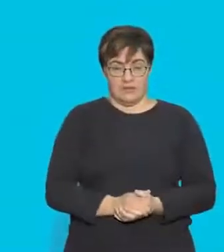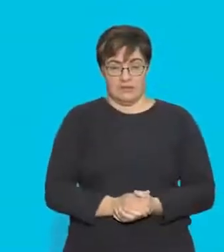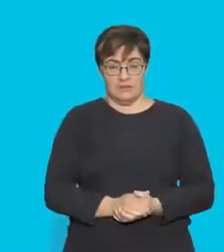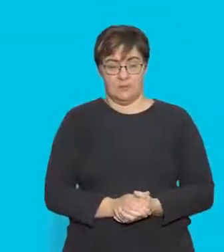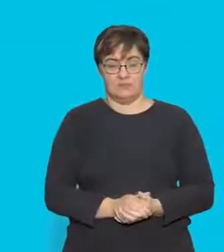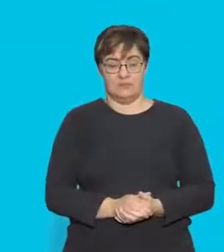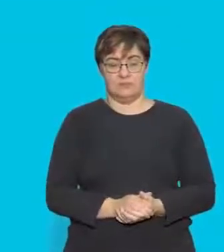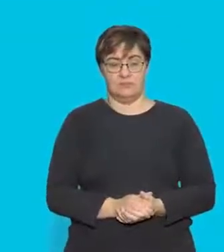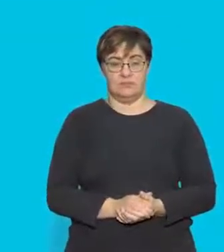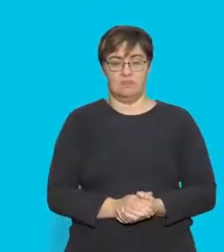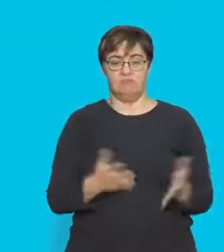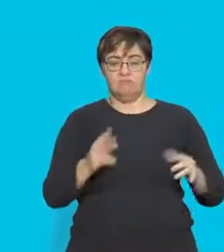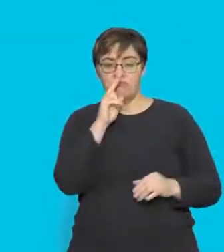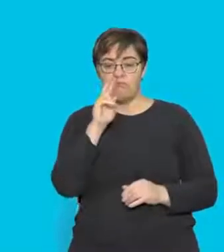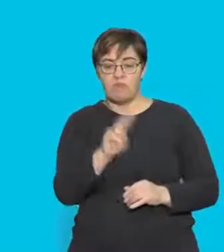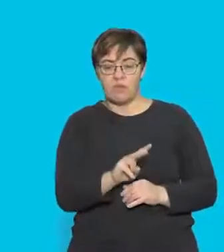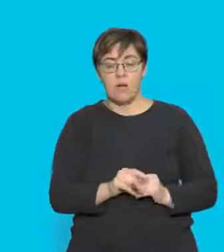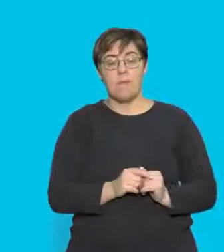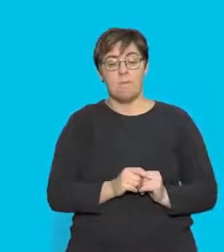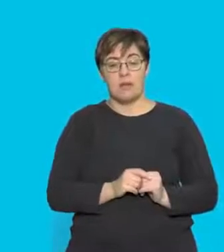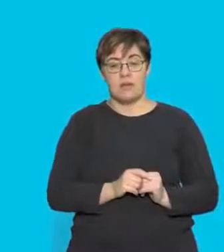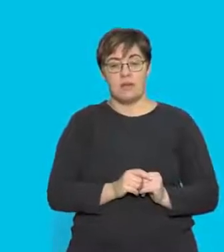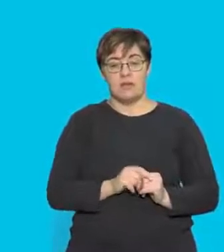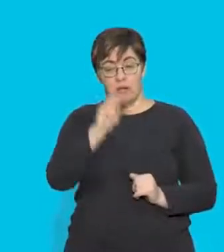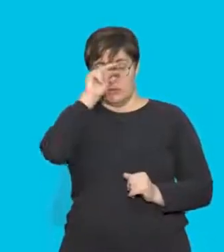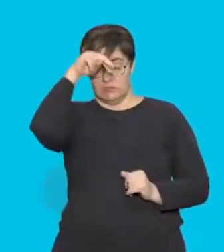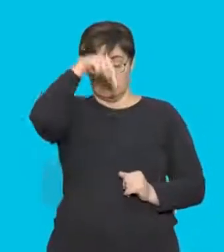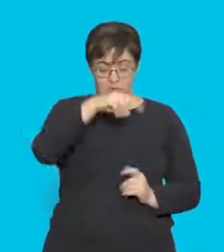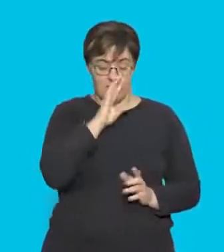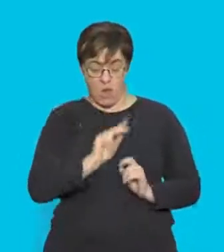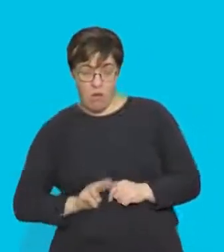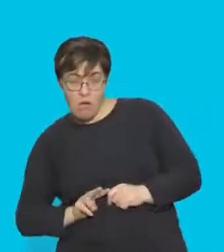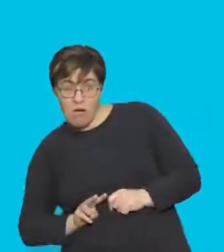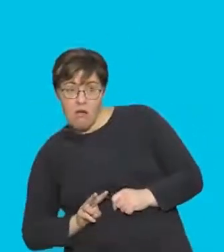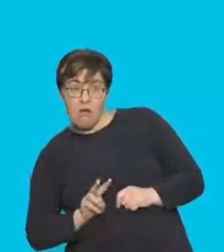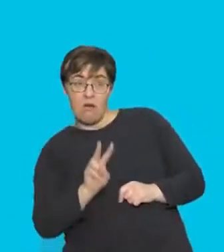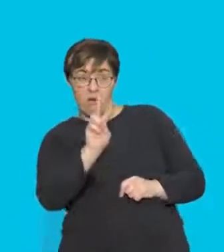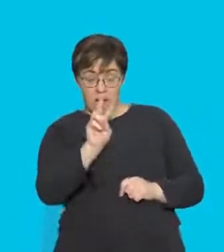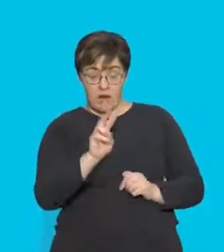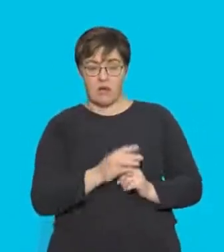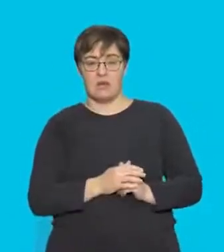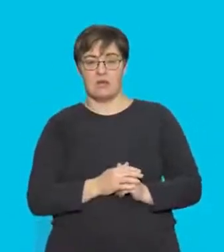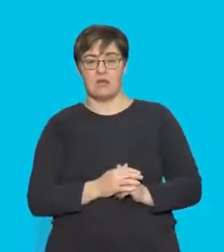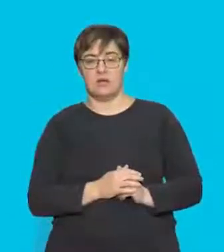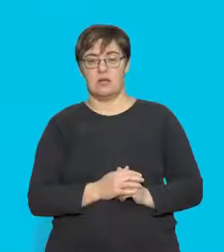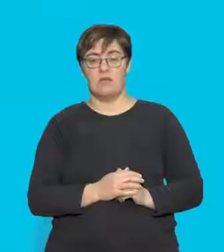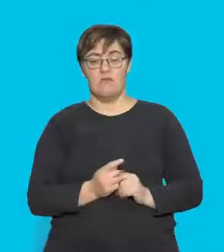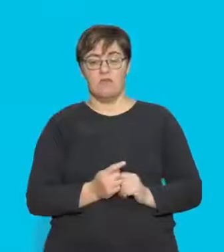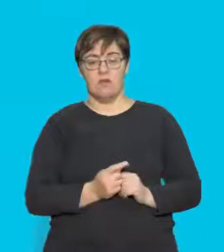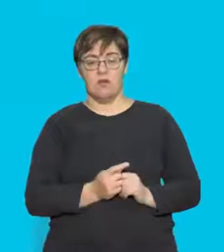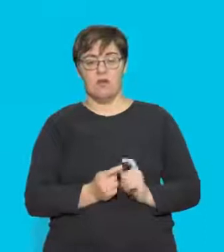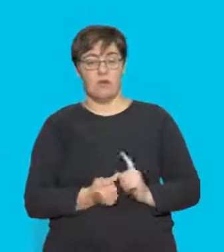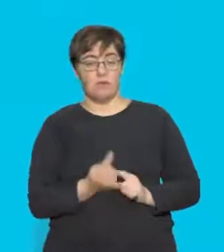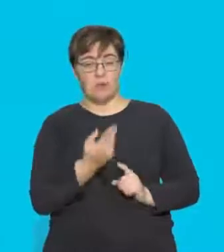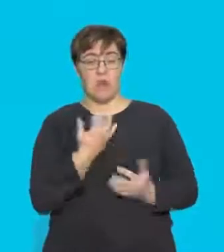What about if we looked from the other side of that conducting wire? So instead of looking from the